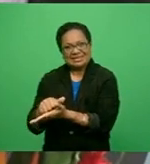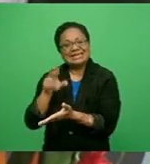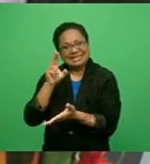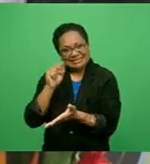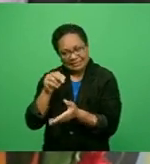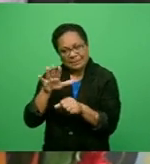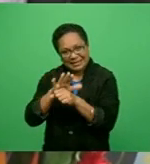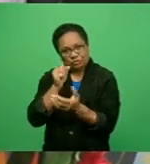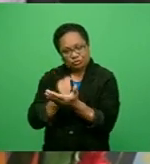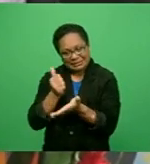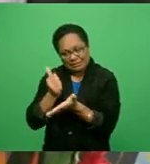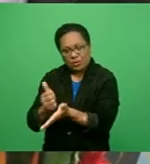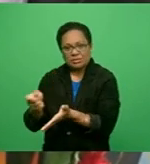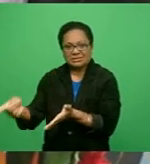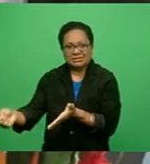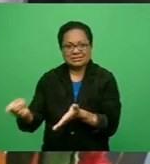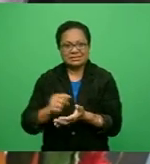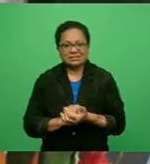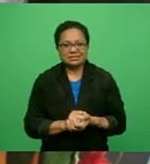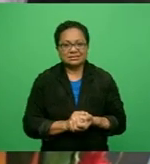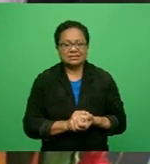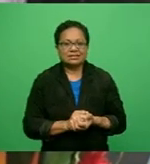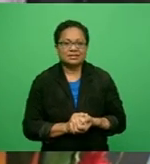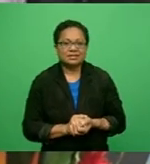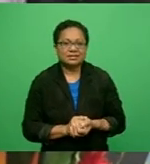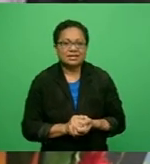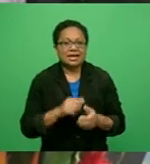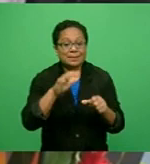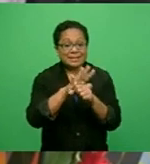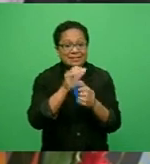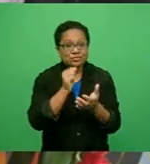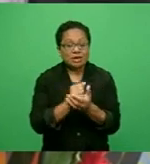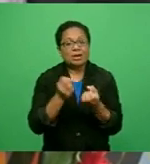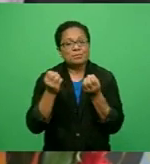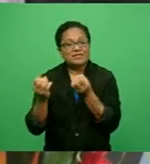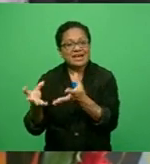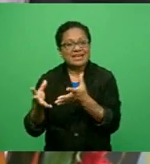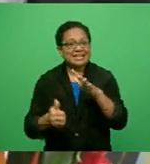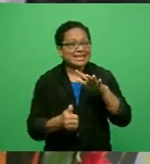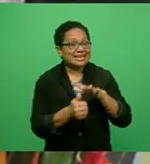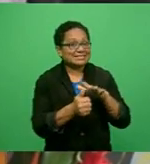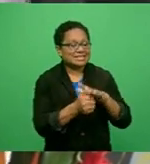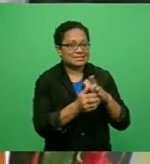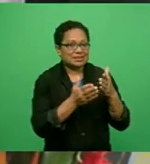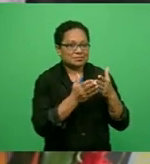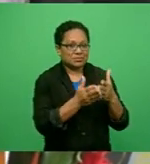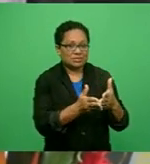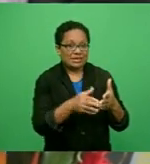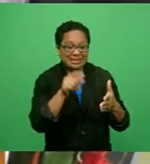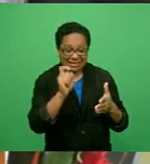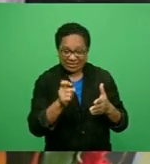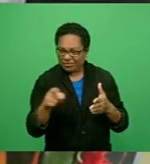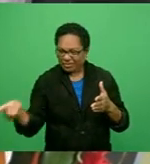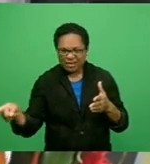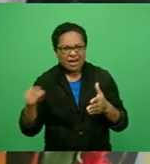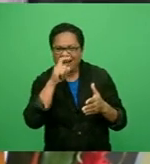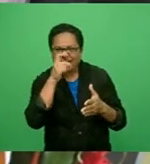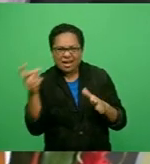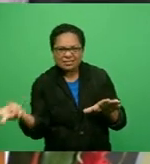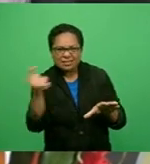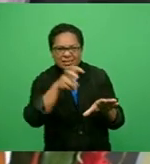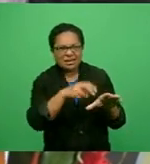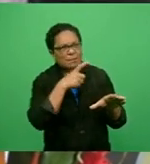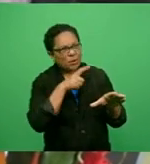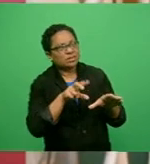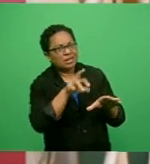input from key stakeholders and to provide your views as it will affect the rights of a passenger and the rights